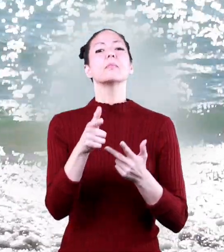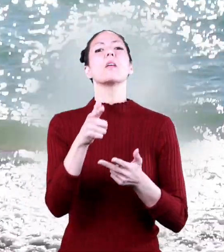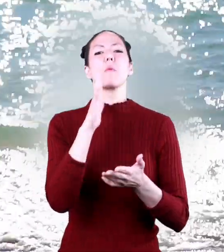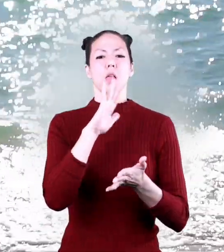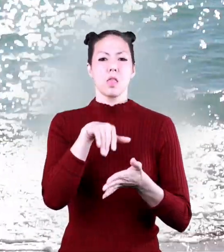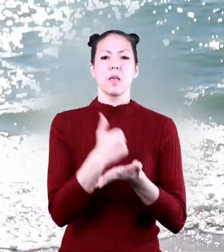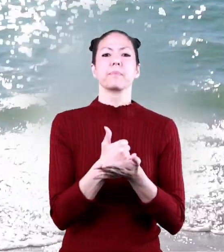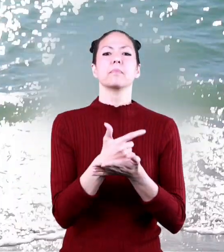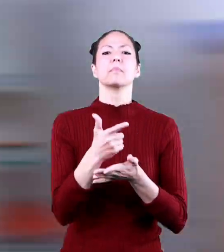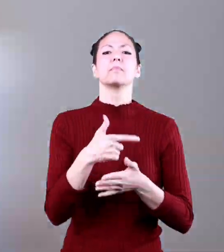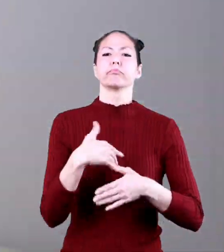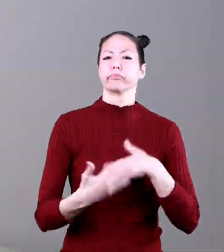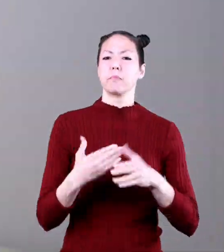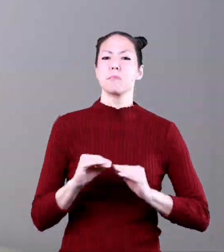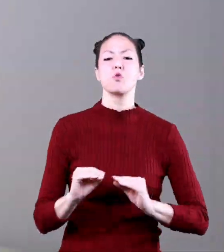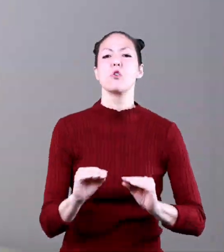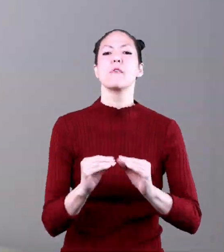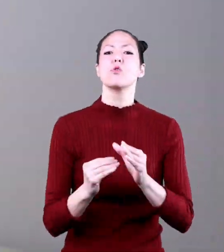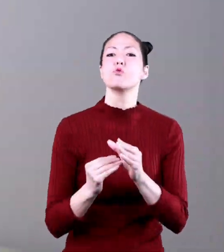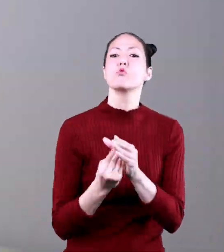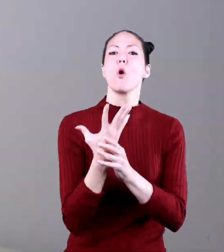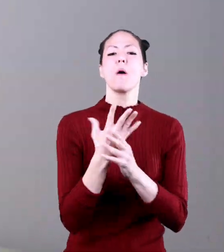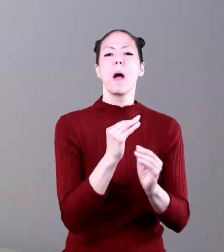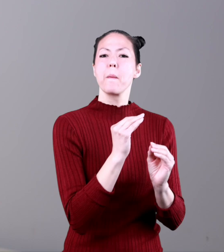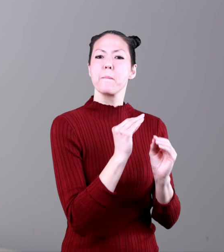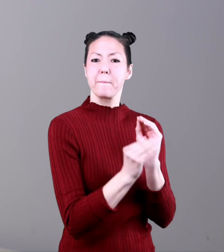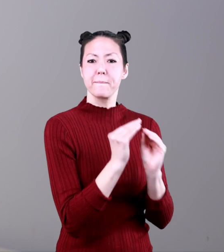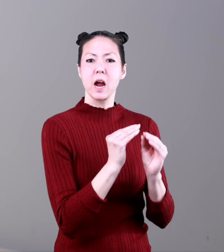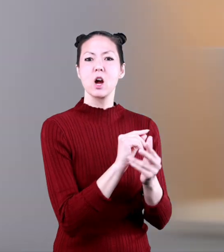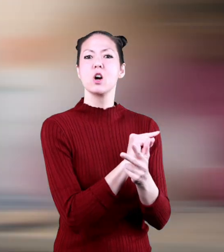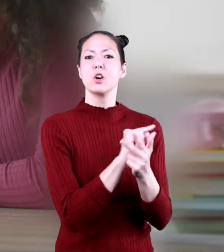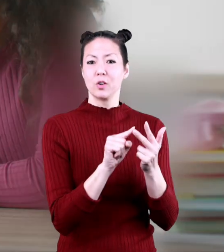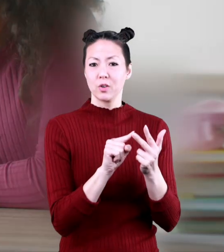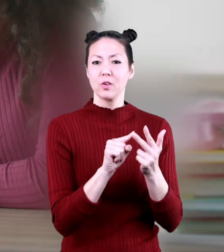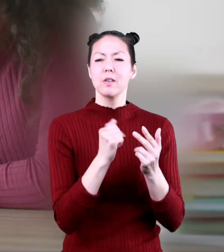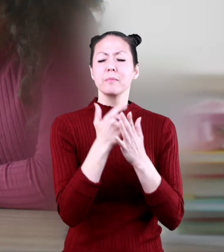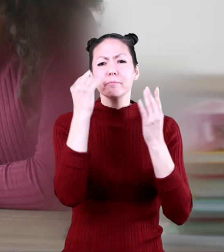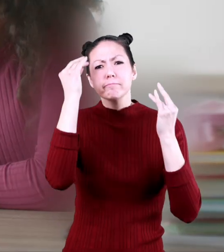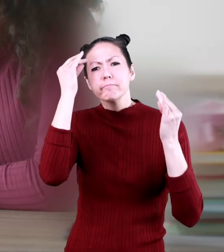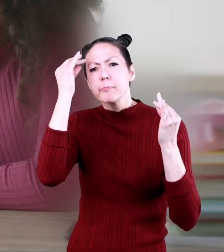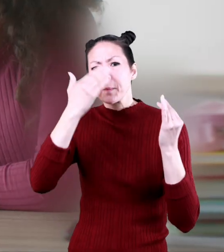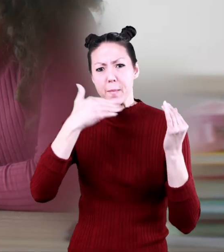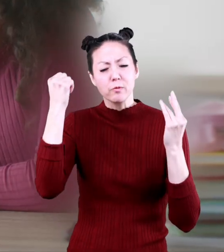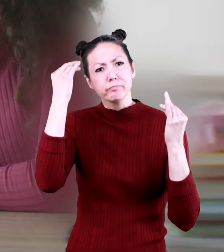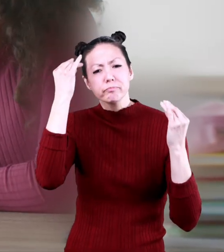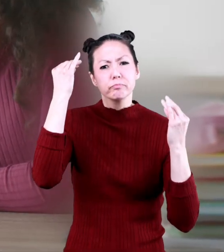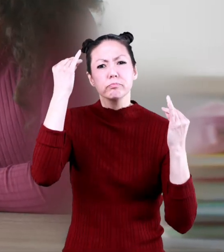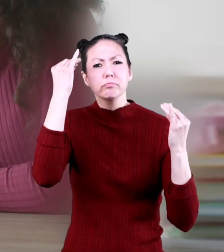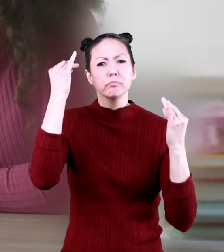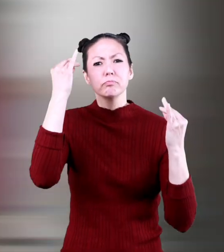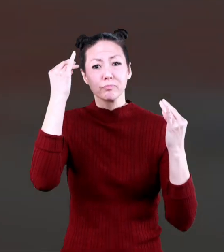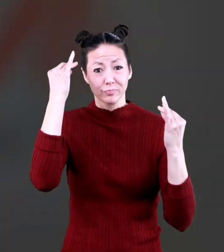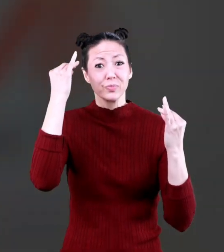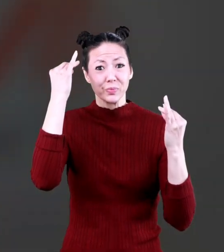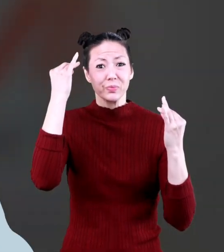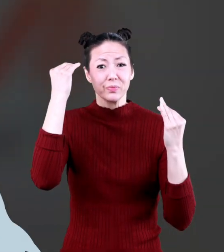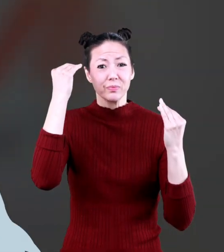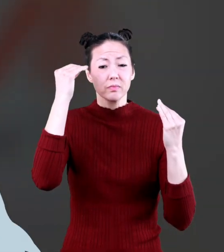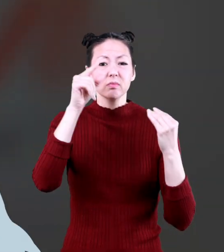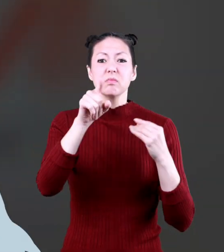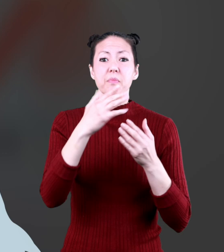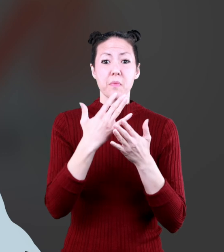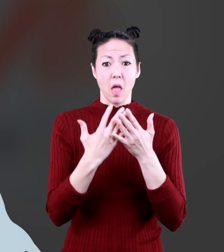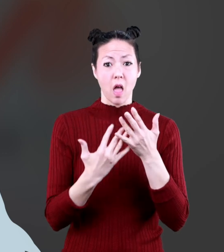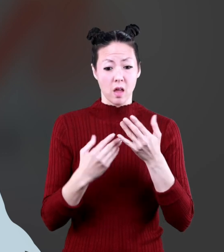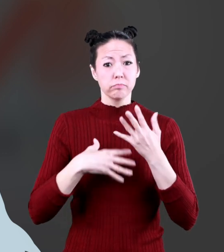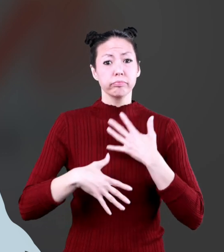help your body move grow and make repairs it also helps you think the stuff